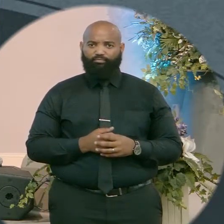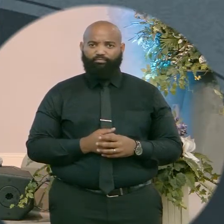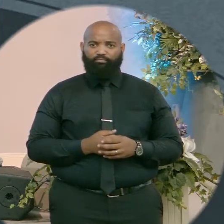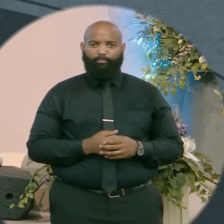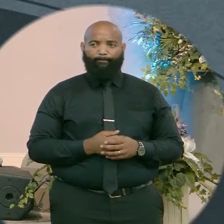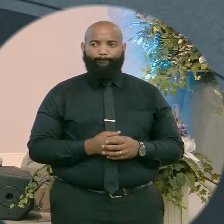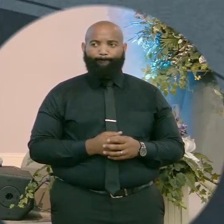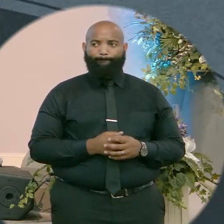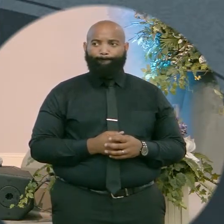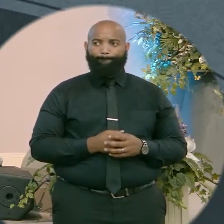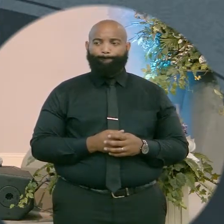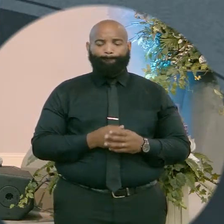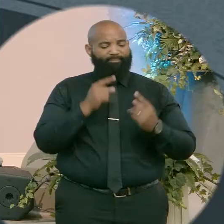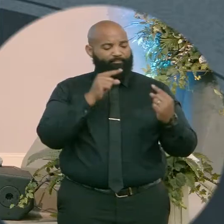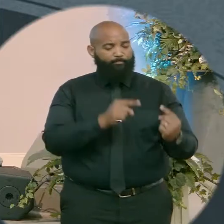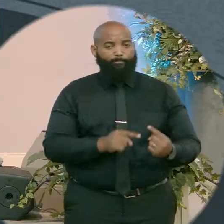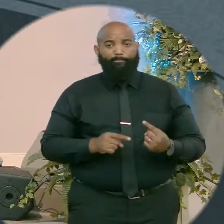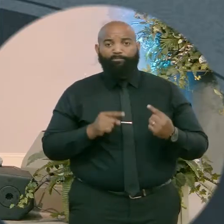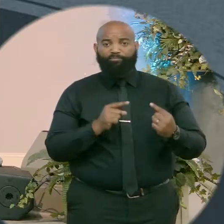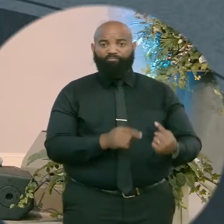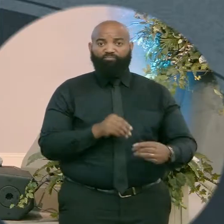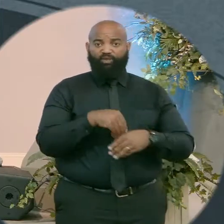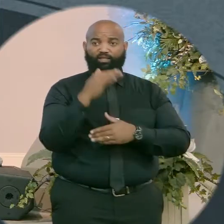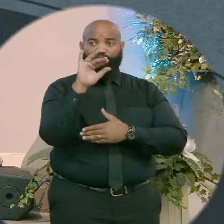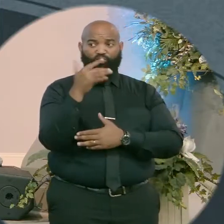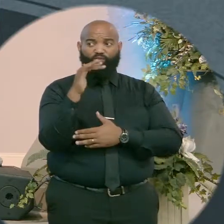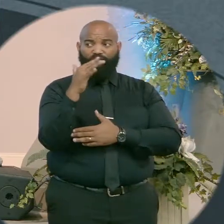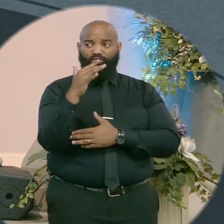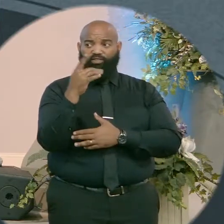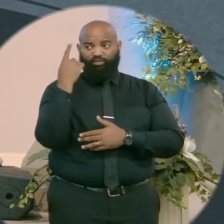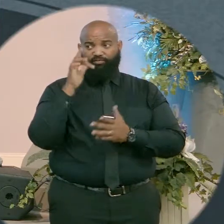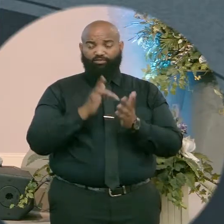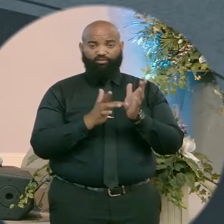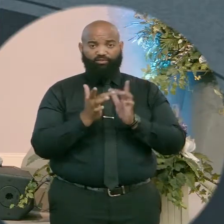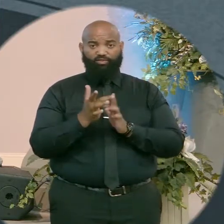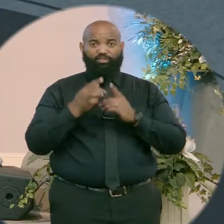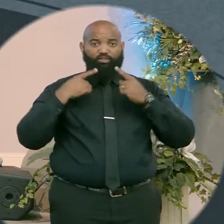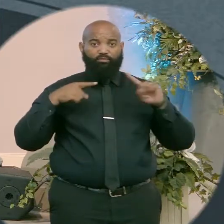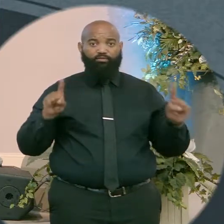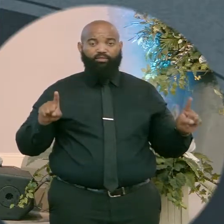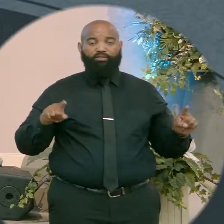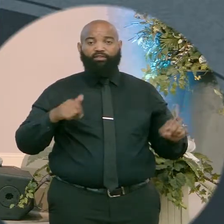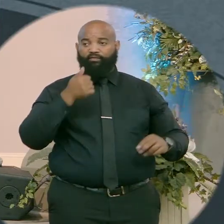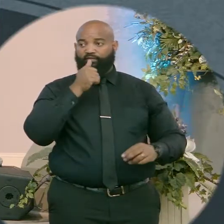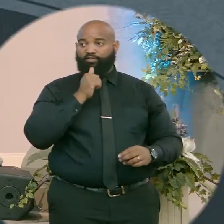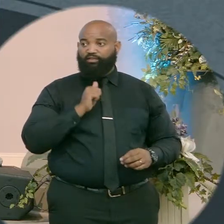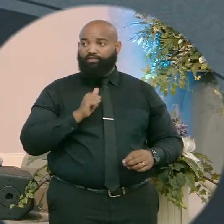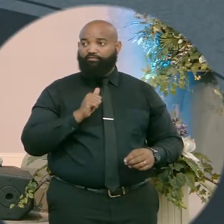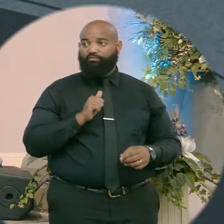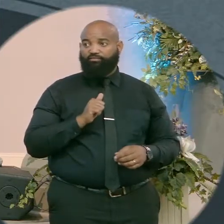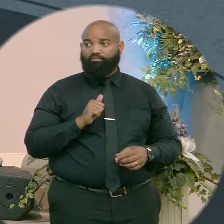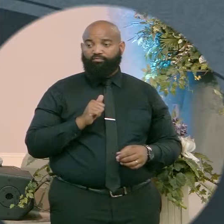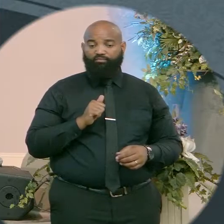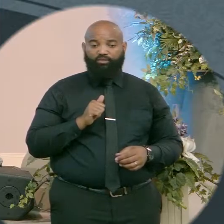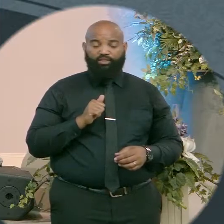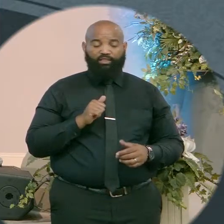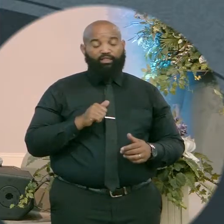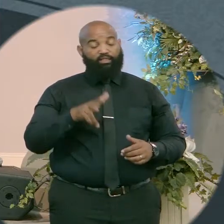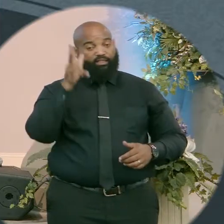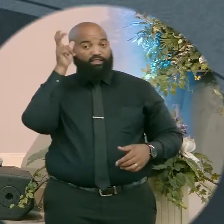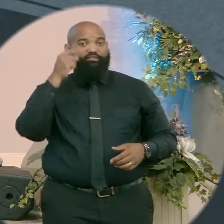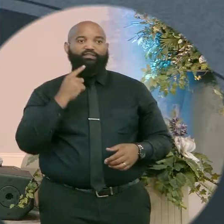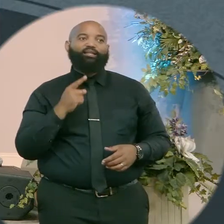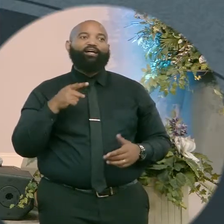wilderness test for Jesus was the declaration of suffering because the enemy wanted to defeat the son of God. And he thought this was his chance.